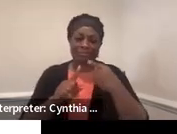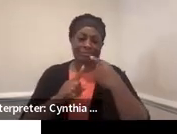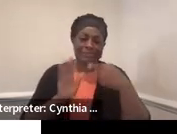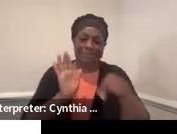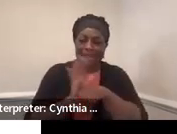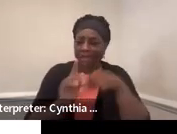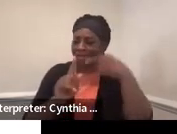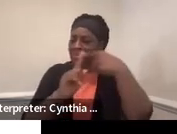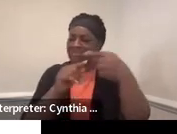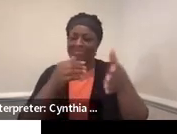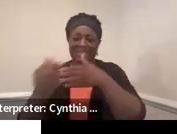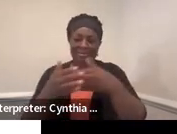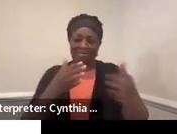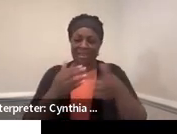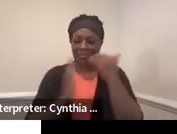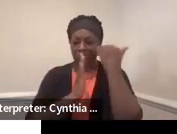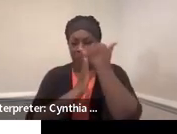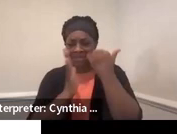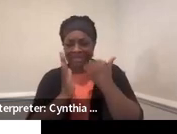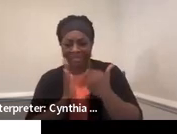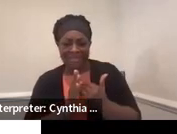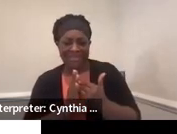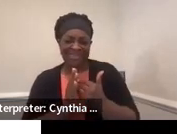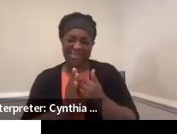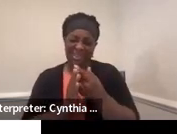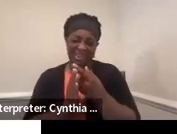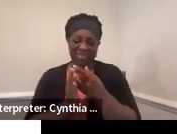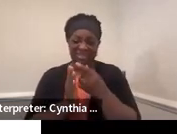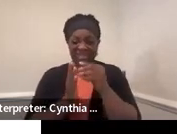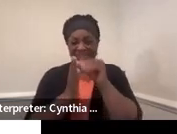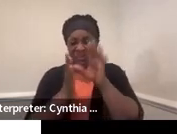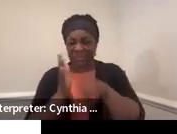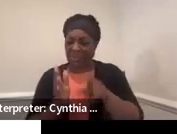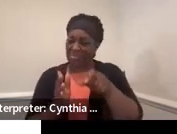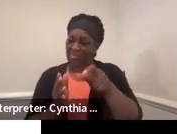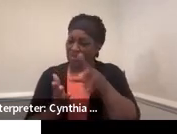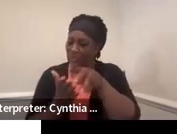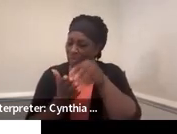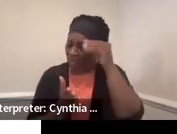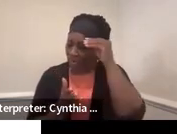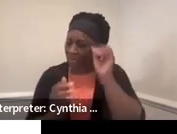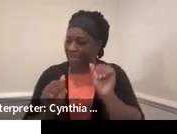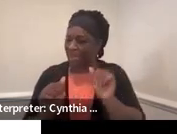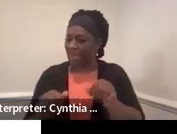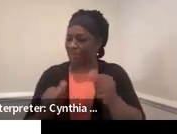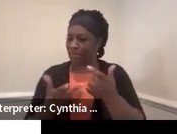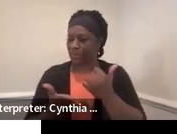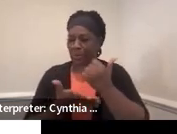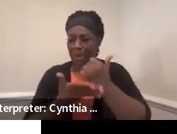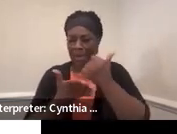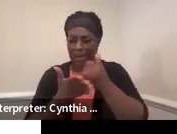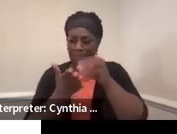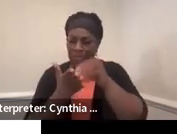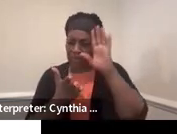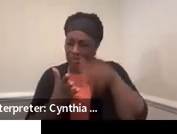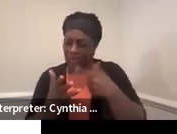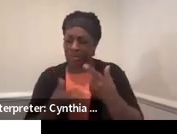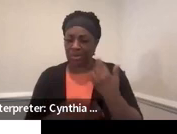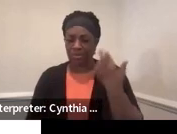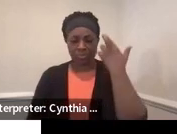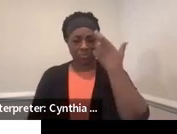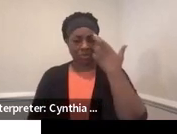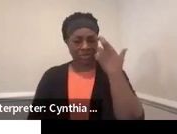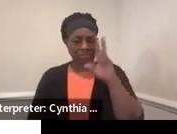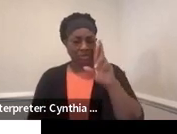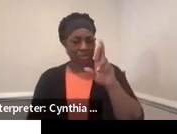And those are lessons that our kids need to learn. So being able to help them take reasonable